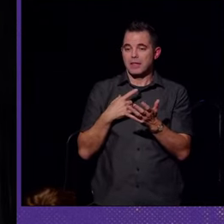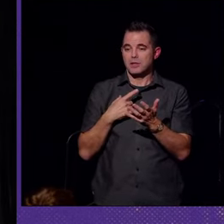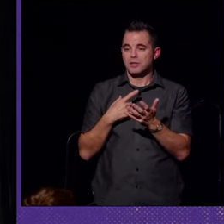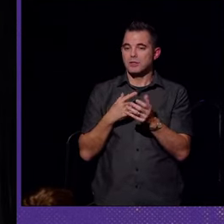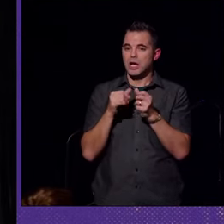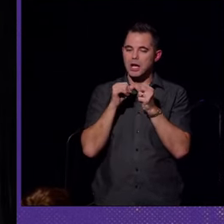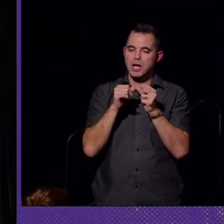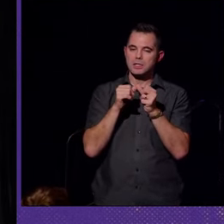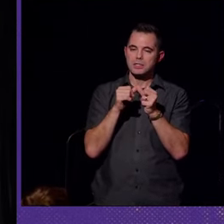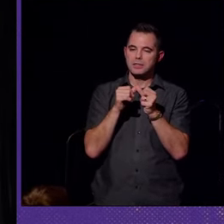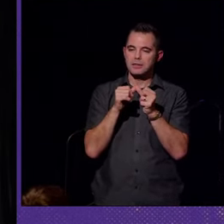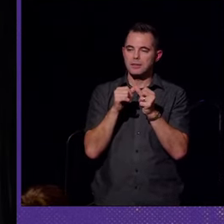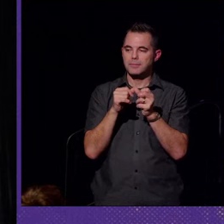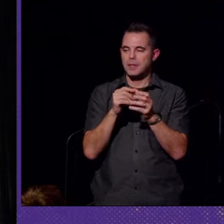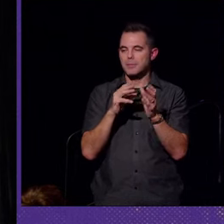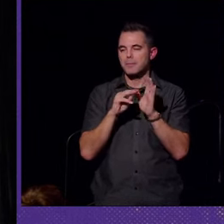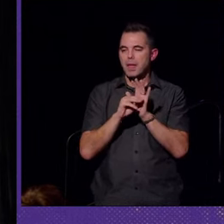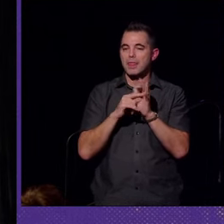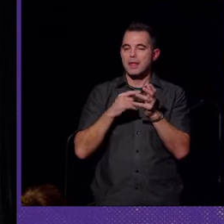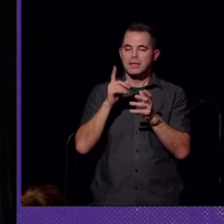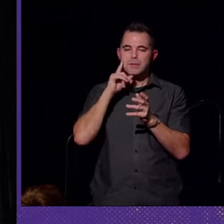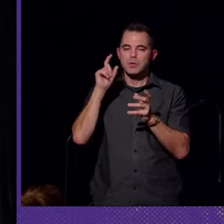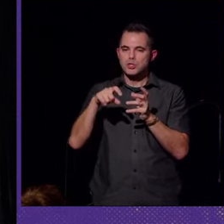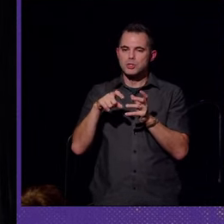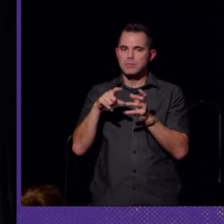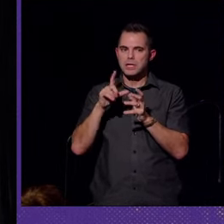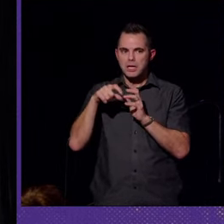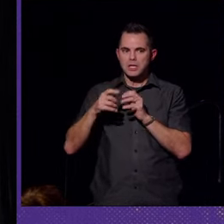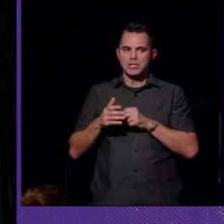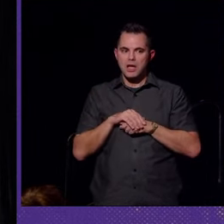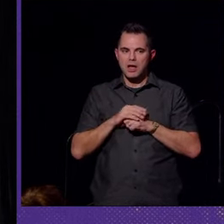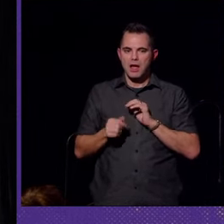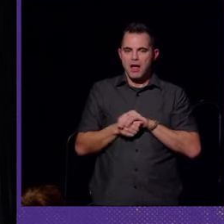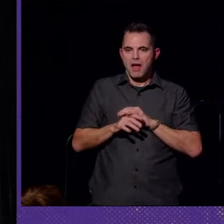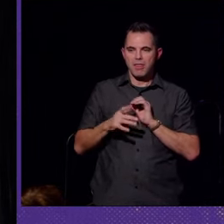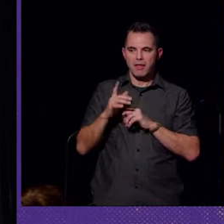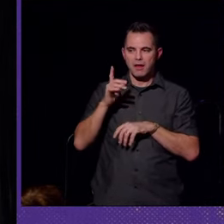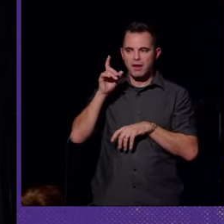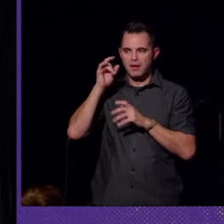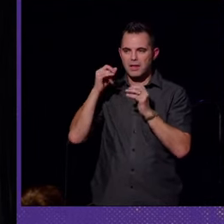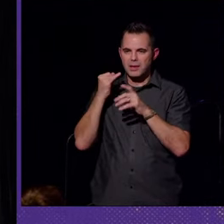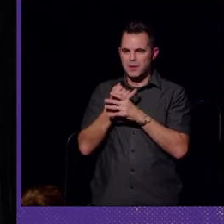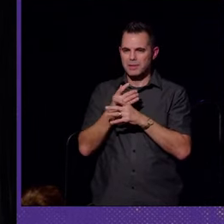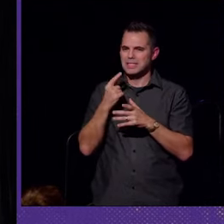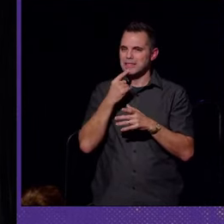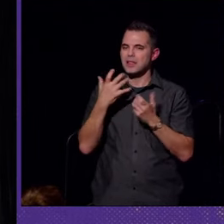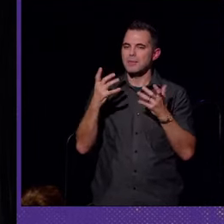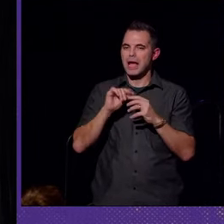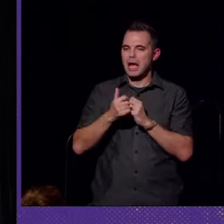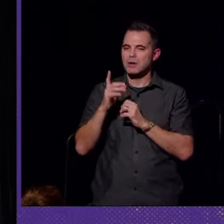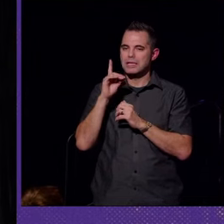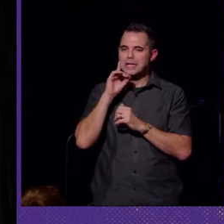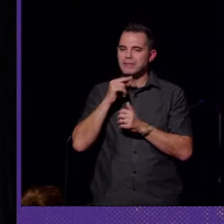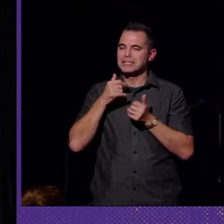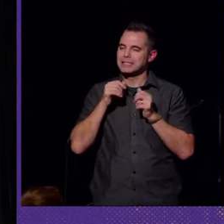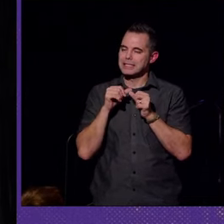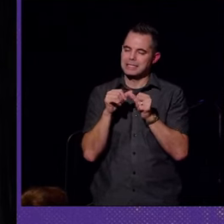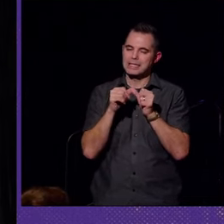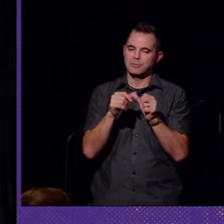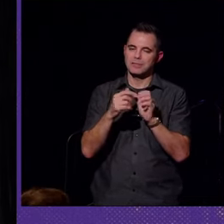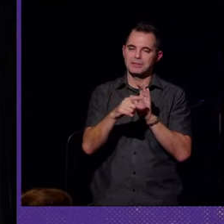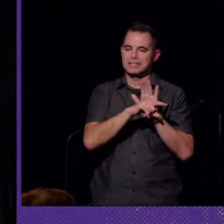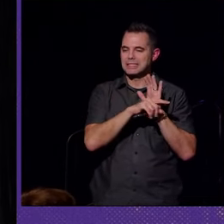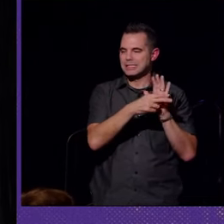method that deaf people should feel compelled to disguise their pyramid, there's a lot about how deafness continues to be